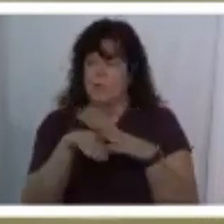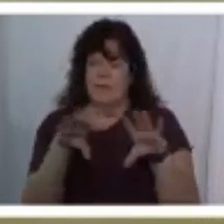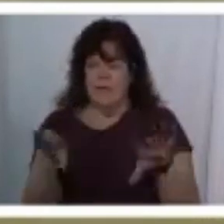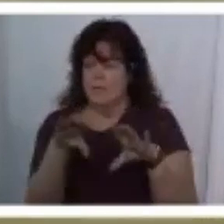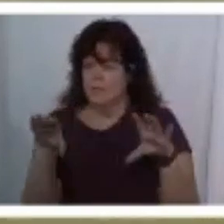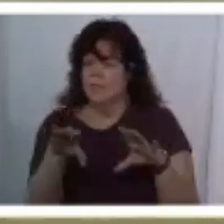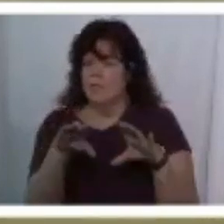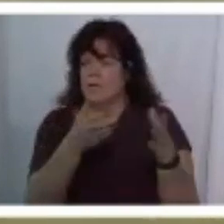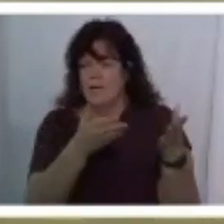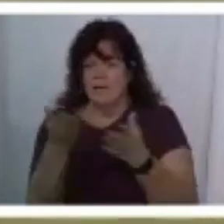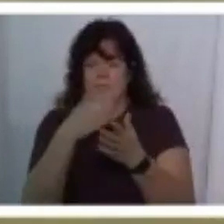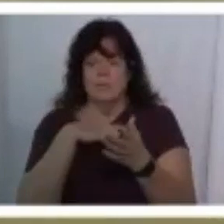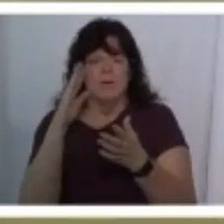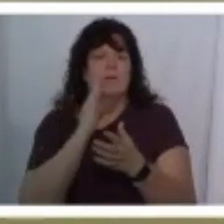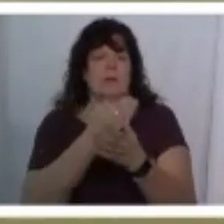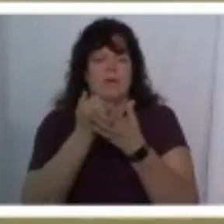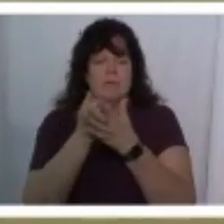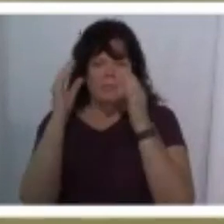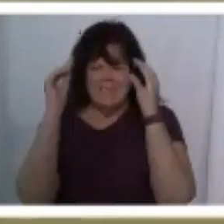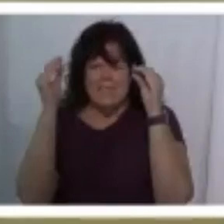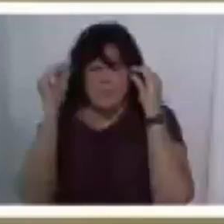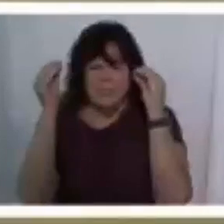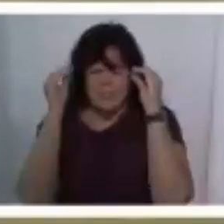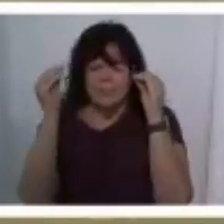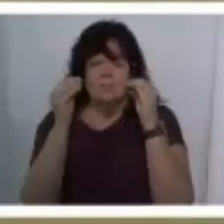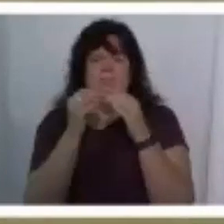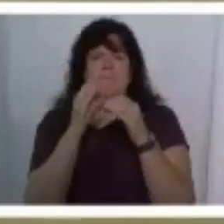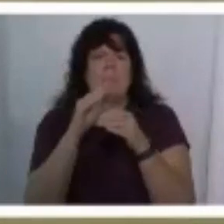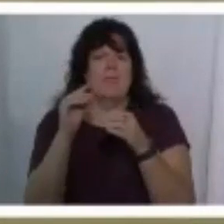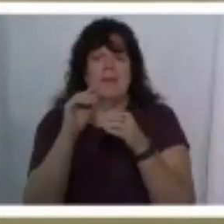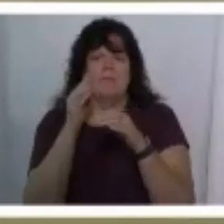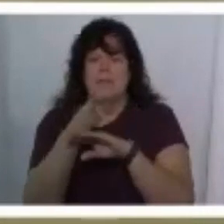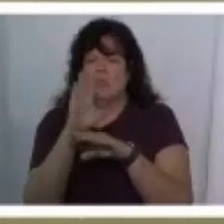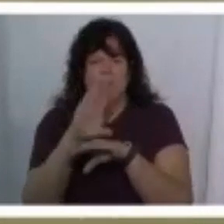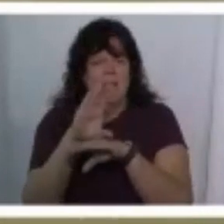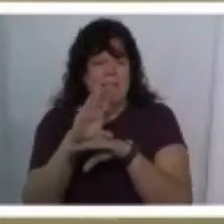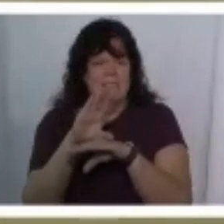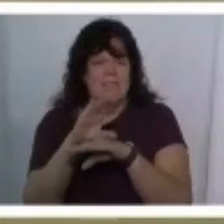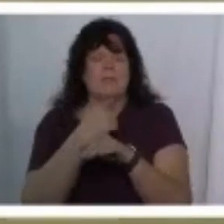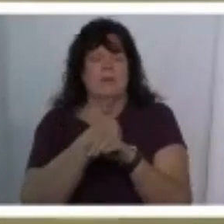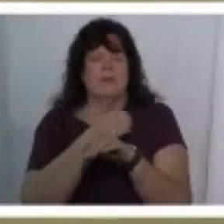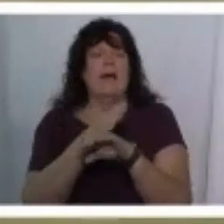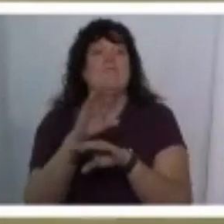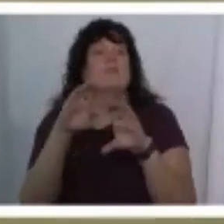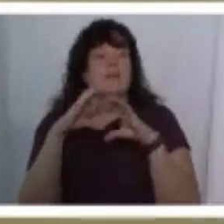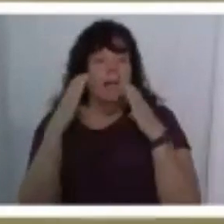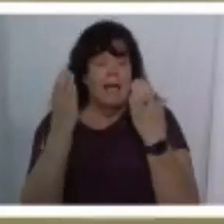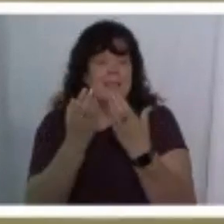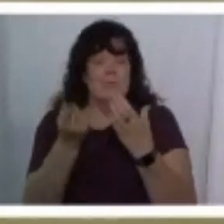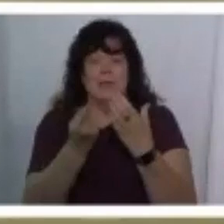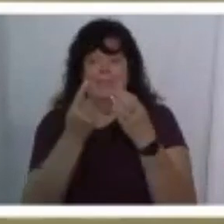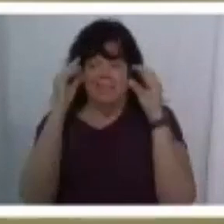i took my daughter and i was helping teach it and um it was just after class one day one of the teachers made a